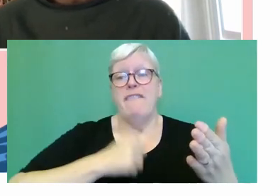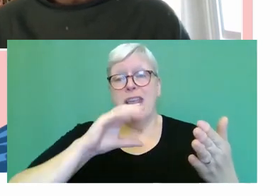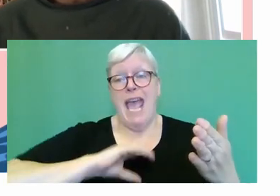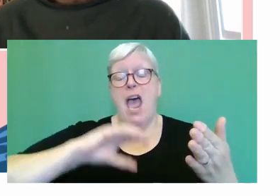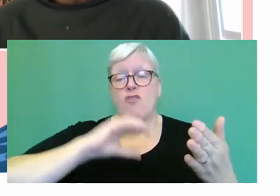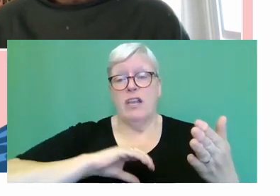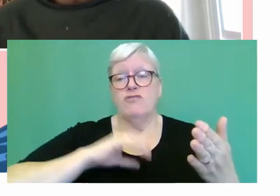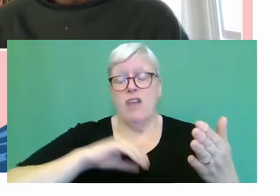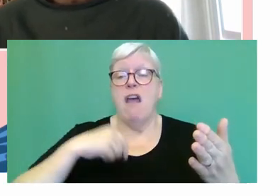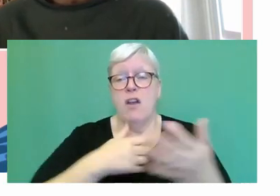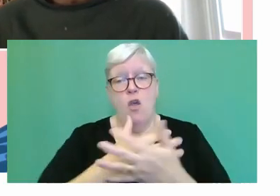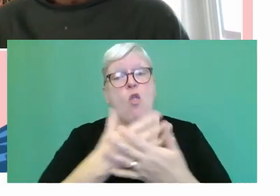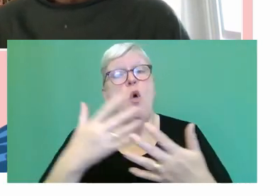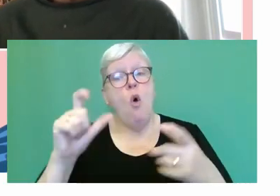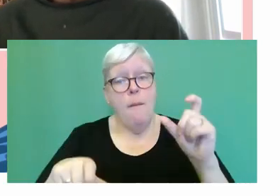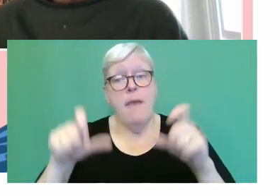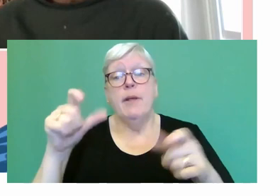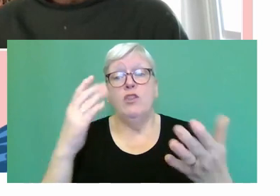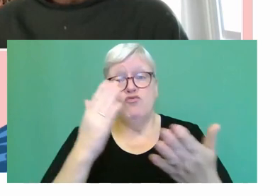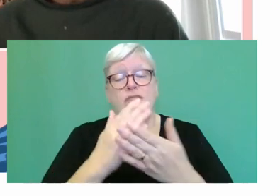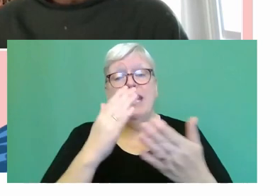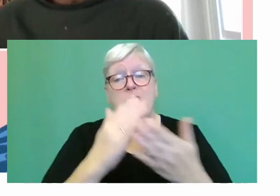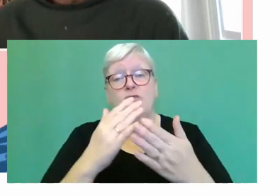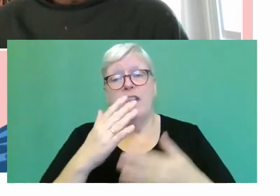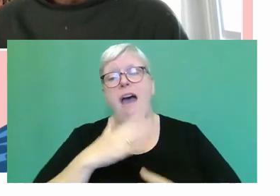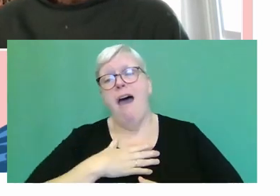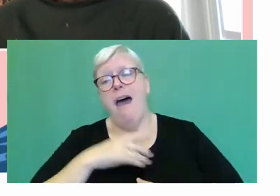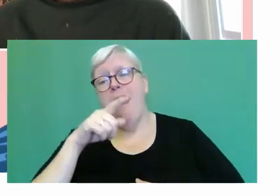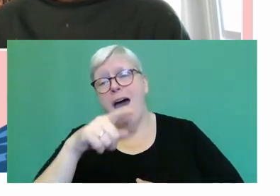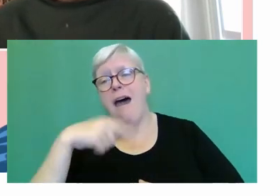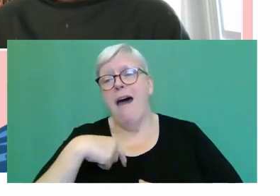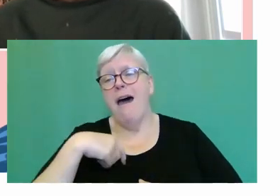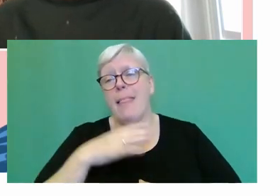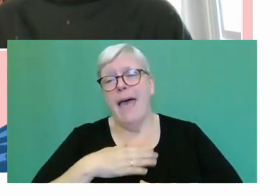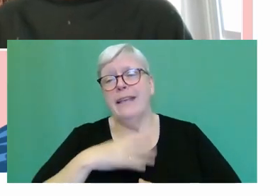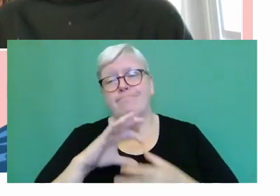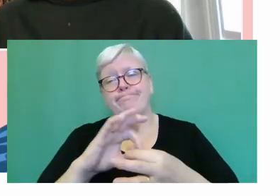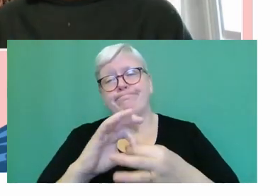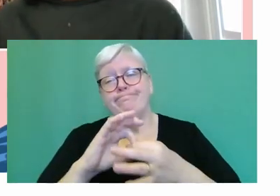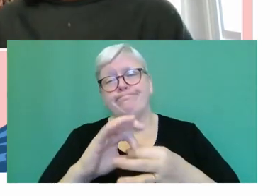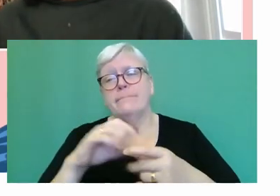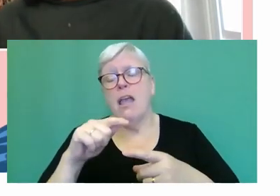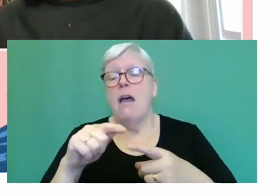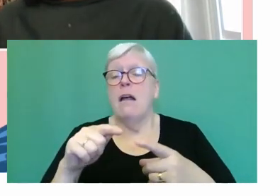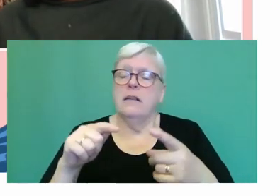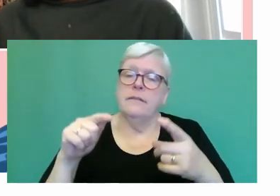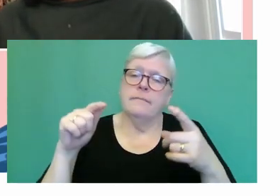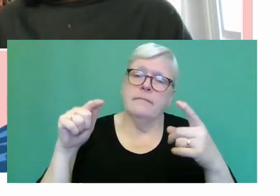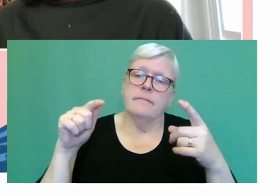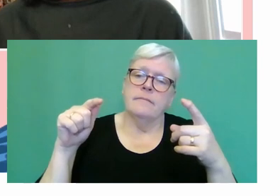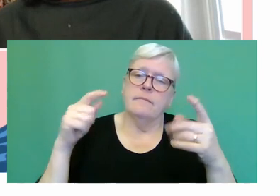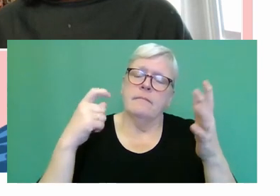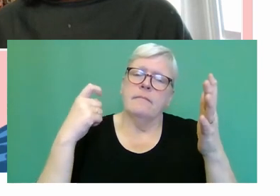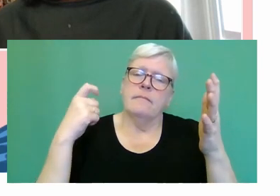a lot of people really, really sort of fall for her, if you like. I mean, with her,